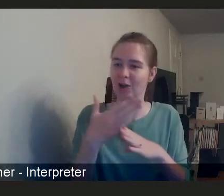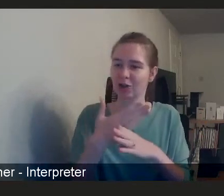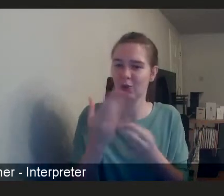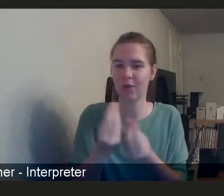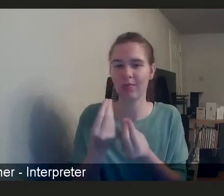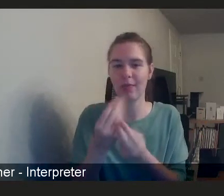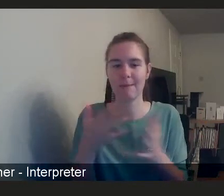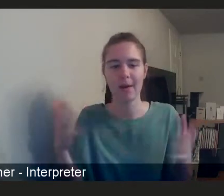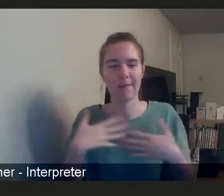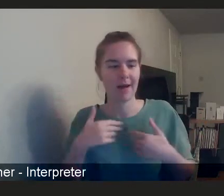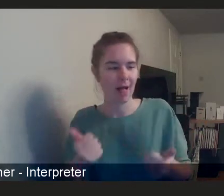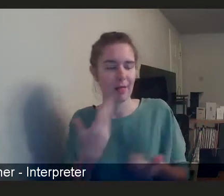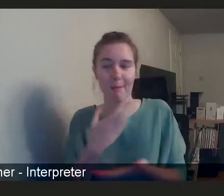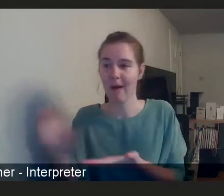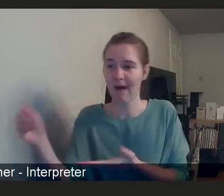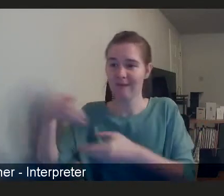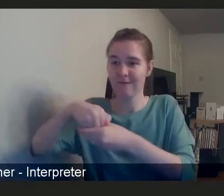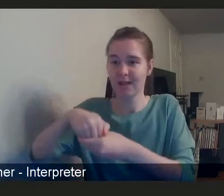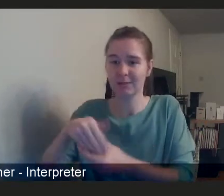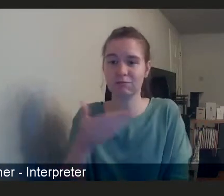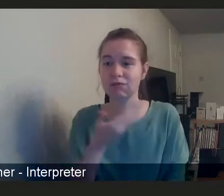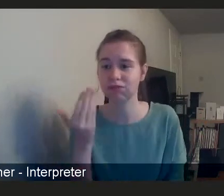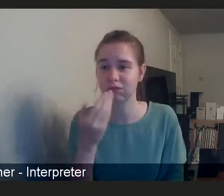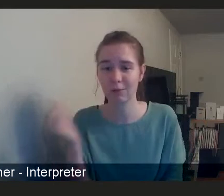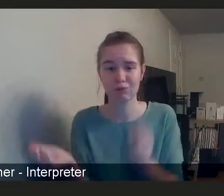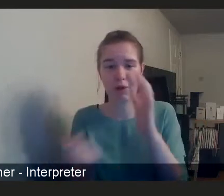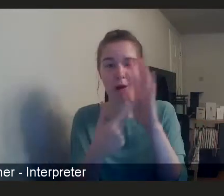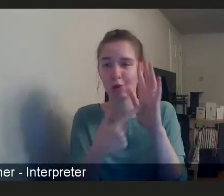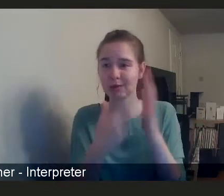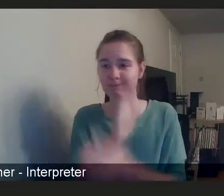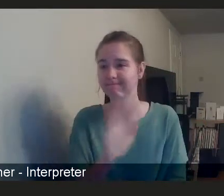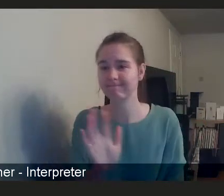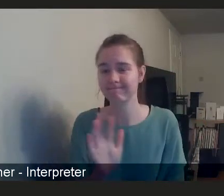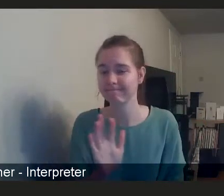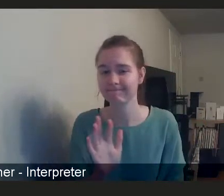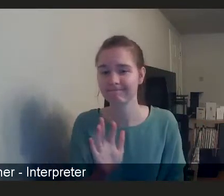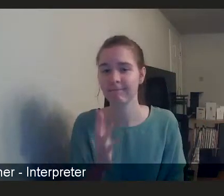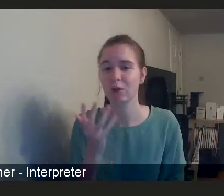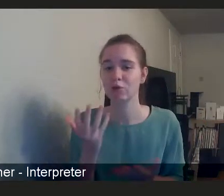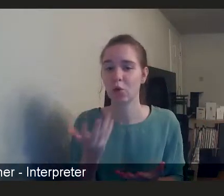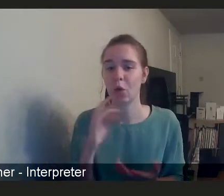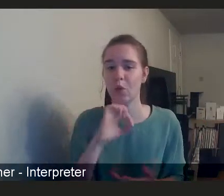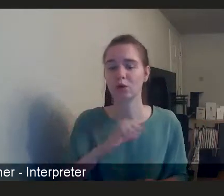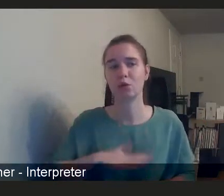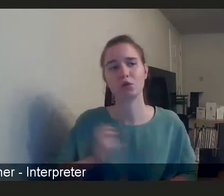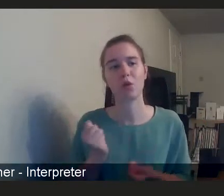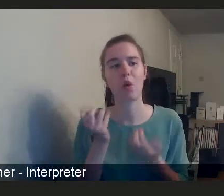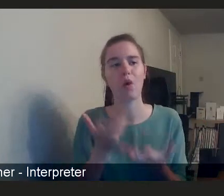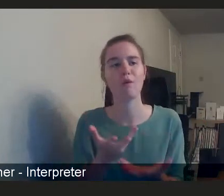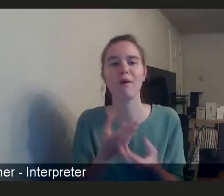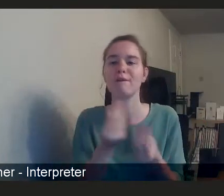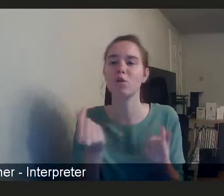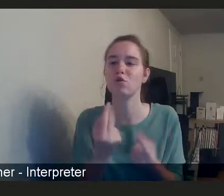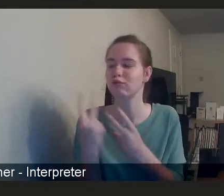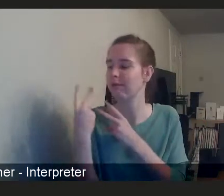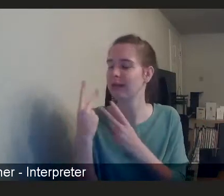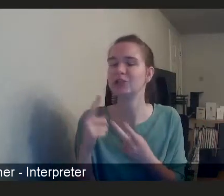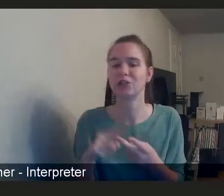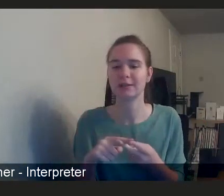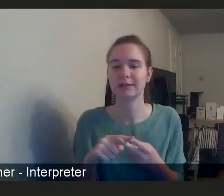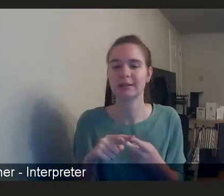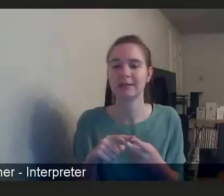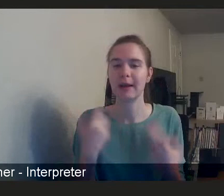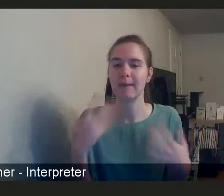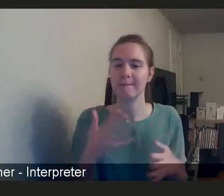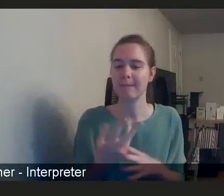invested in it. It doesn't get prioritised. And I think I just offer a few few reflections. When I used to work in